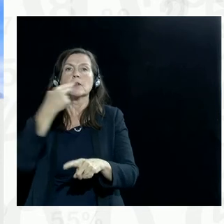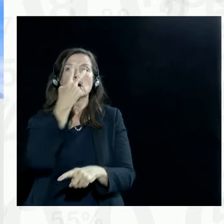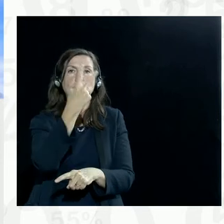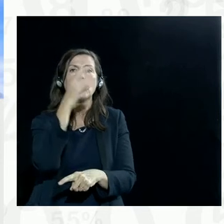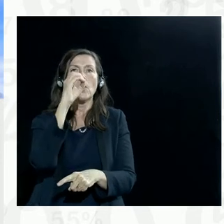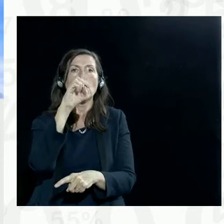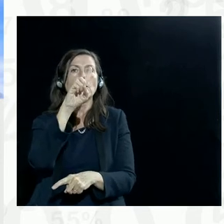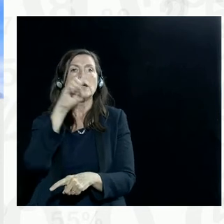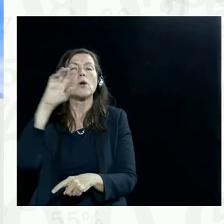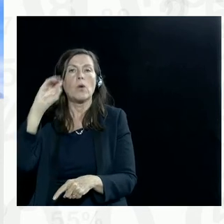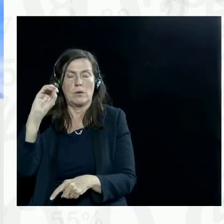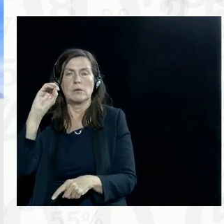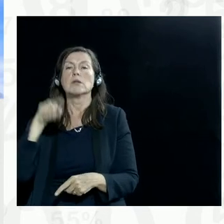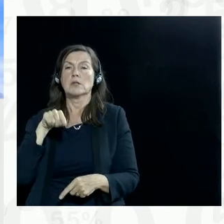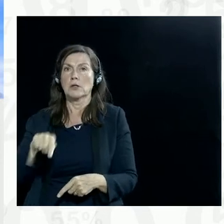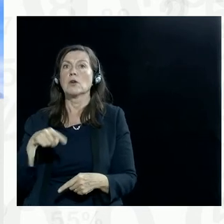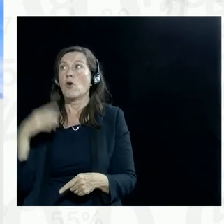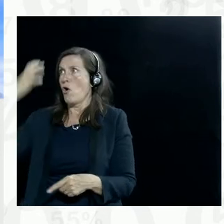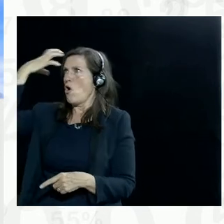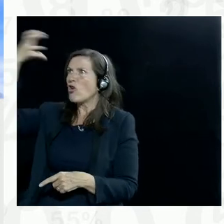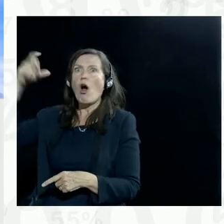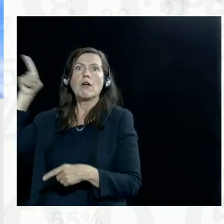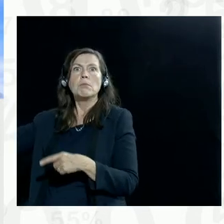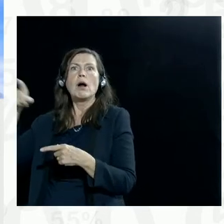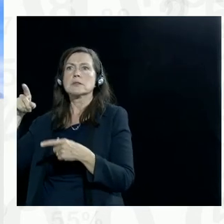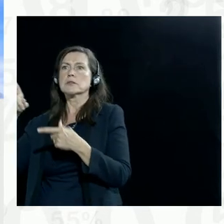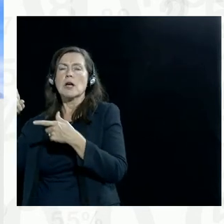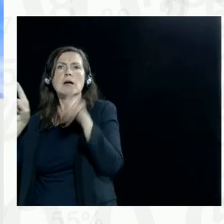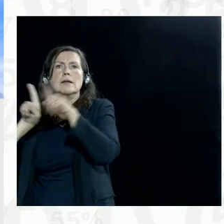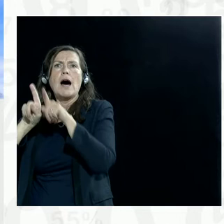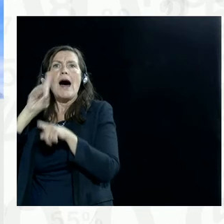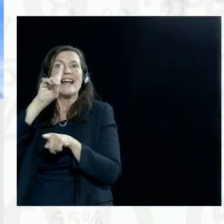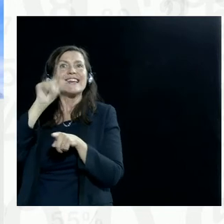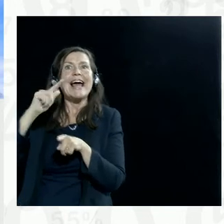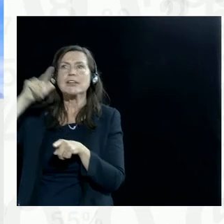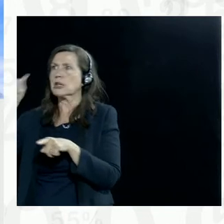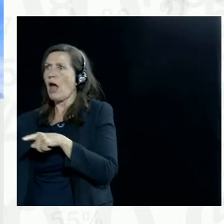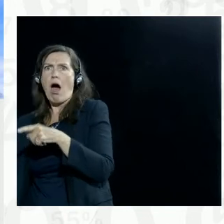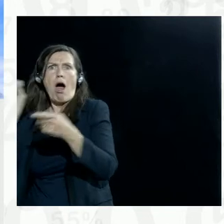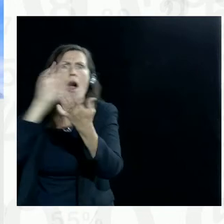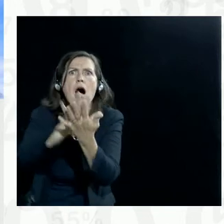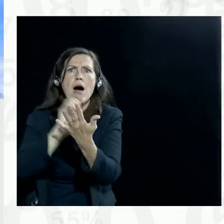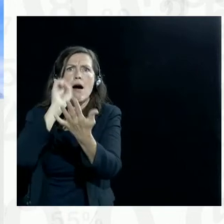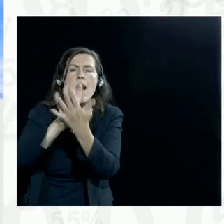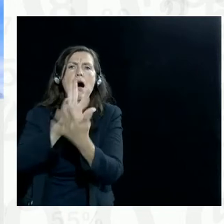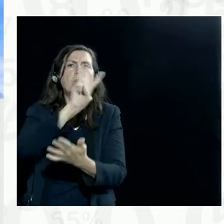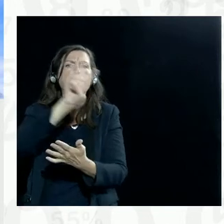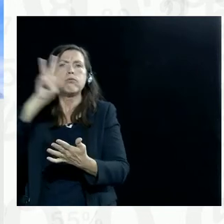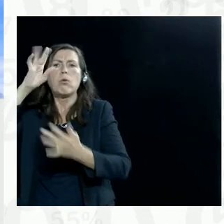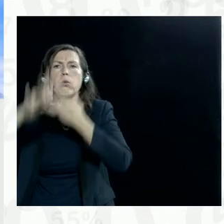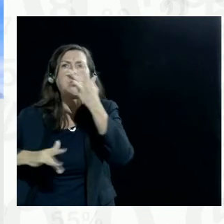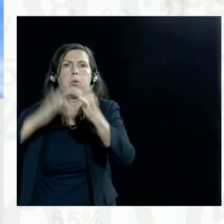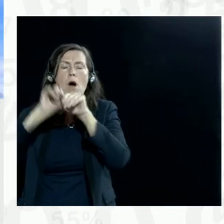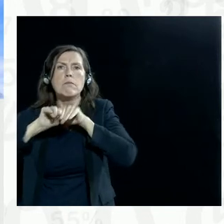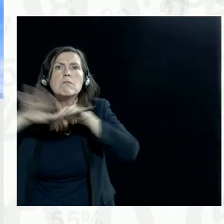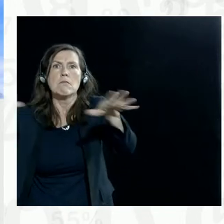big push to release government data out onto the web. And at that time, I mean, things are getting better now. But at that time, there was really